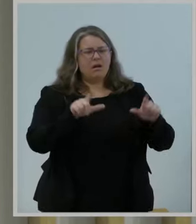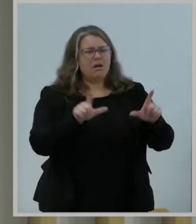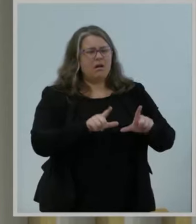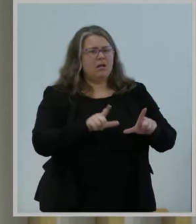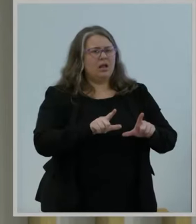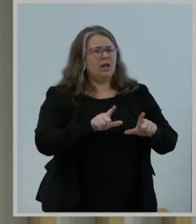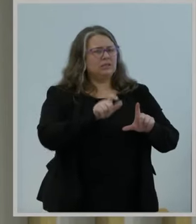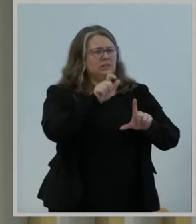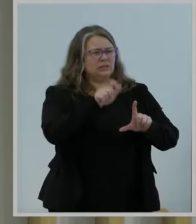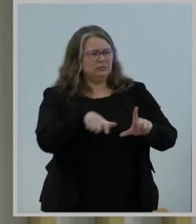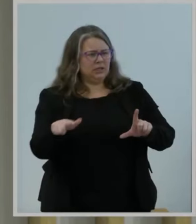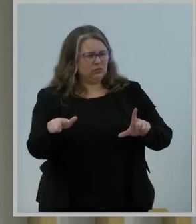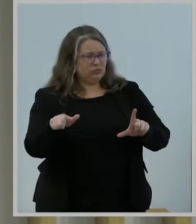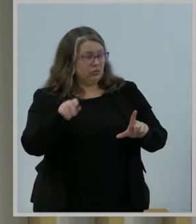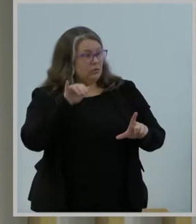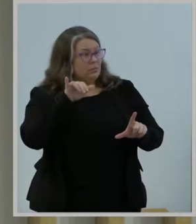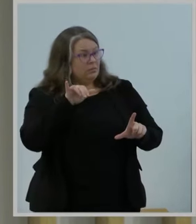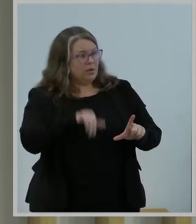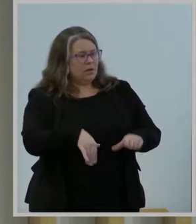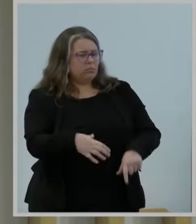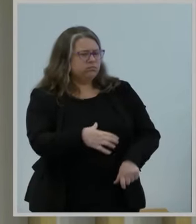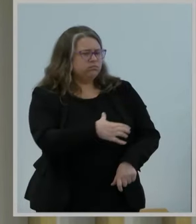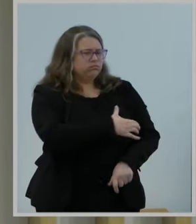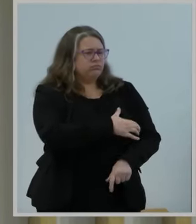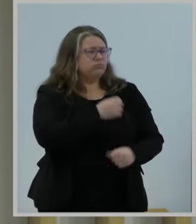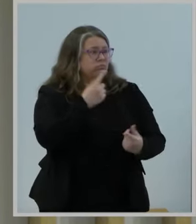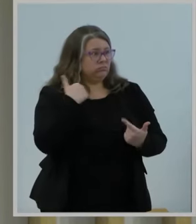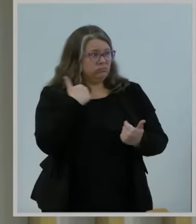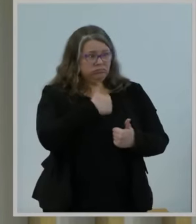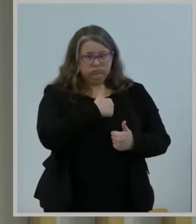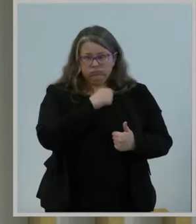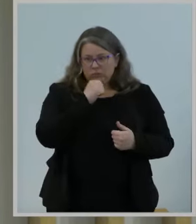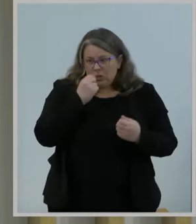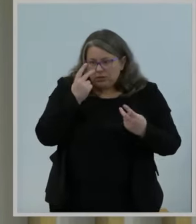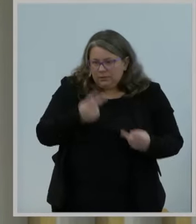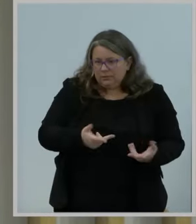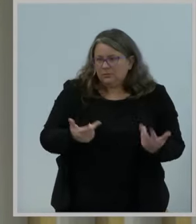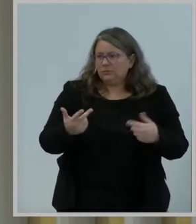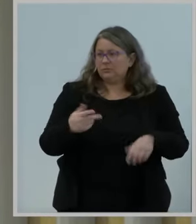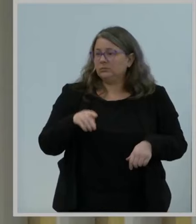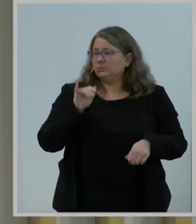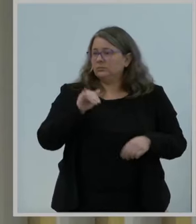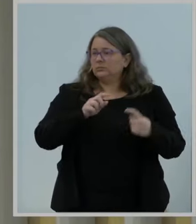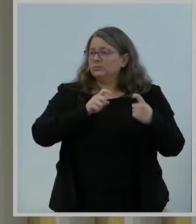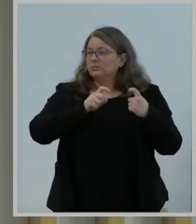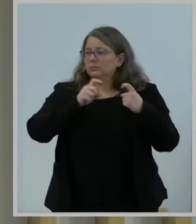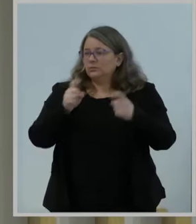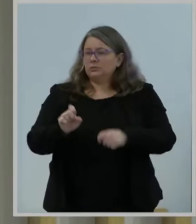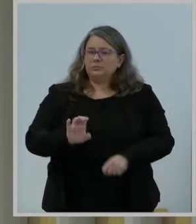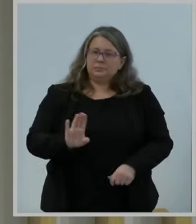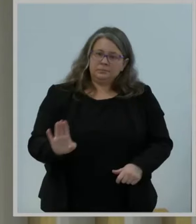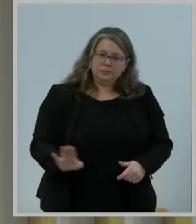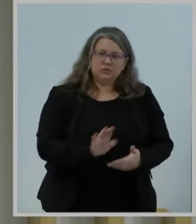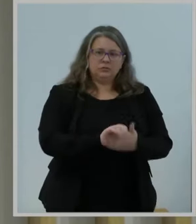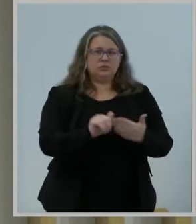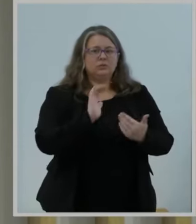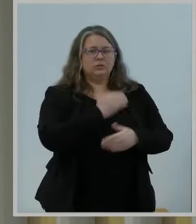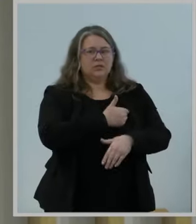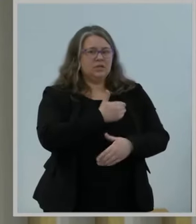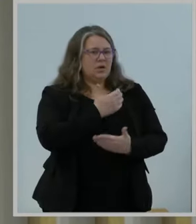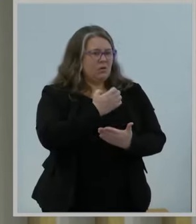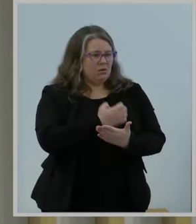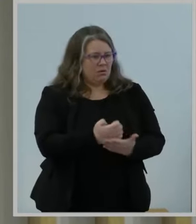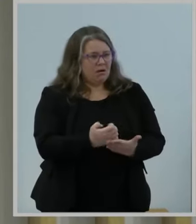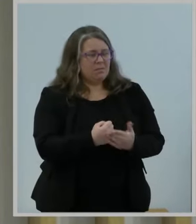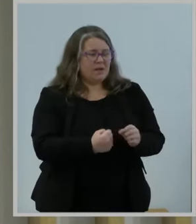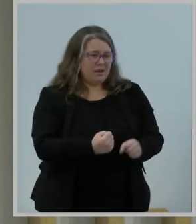It contributes more than $95 billion to our economy every year. It helps make our lives more convenient, more connected,